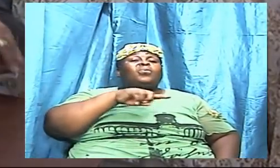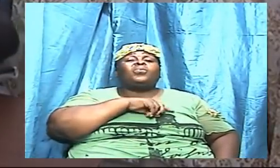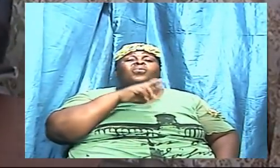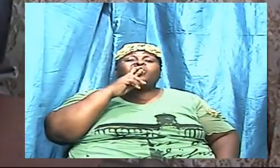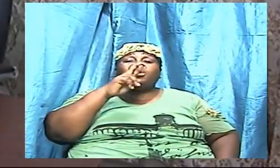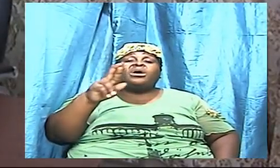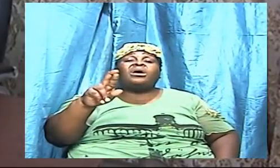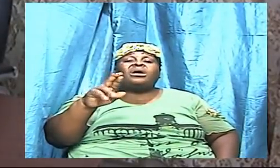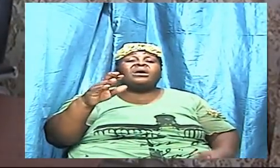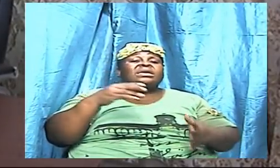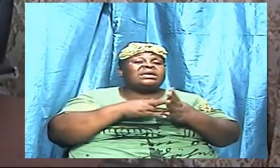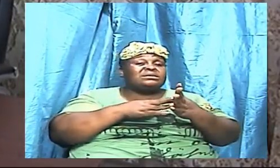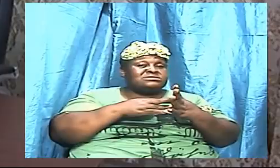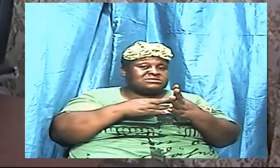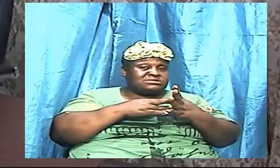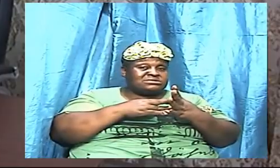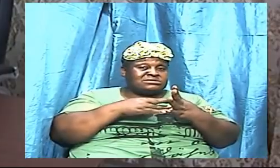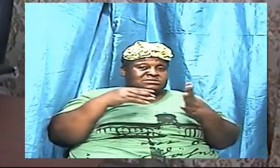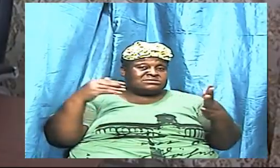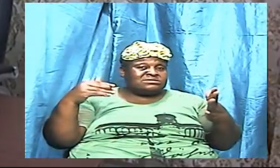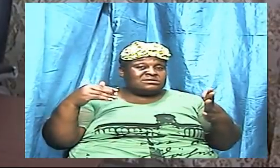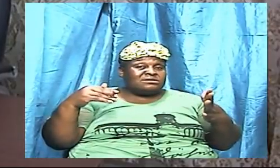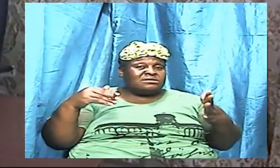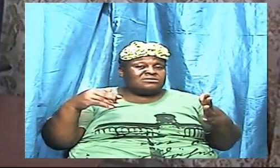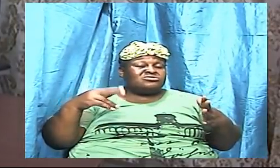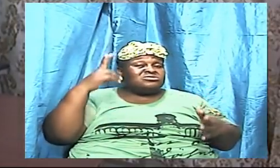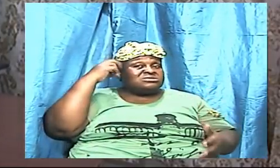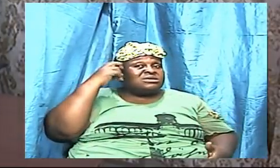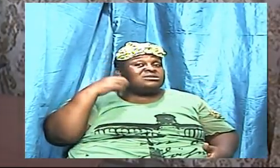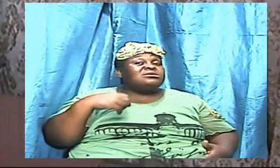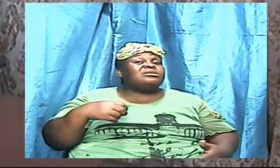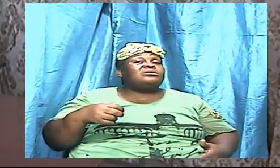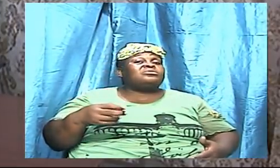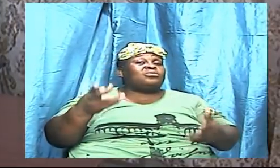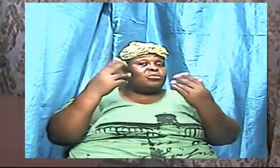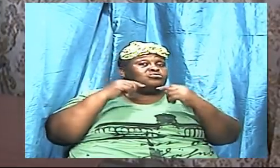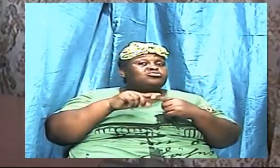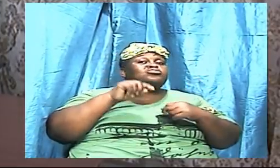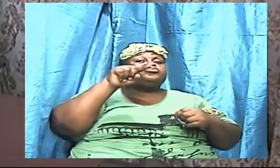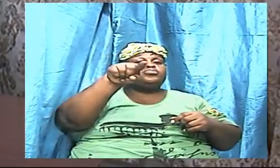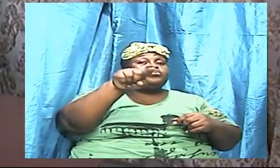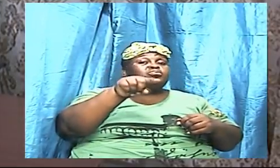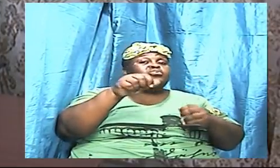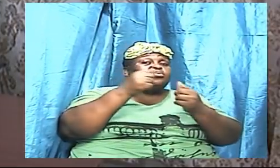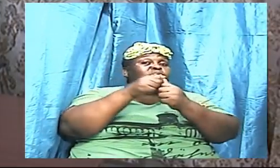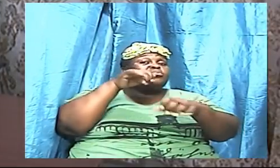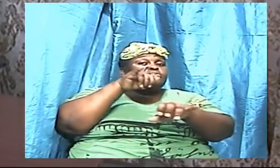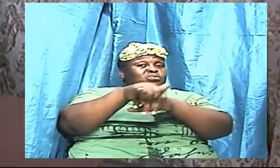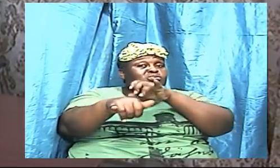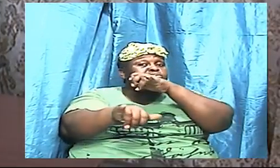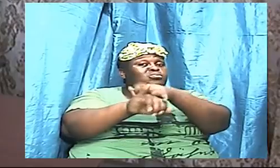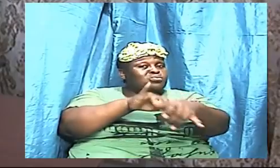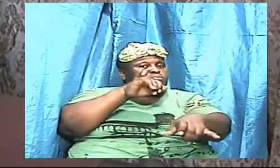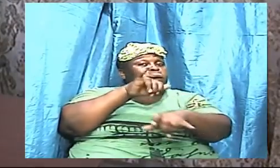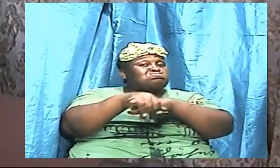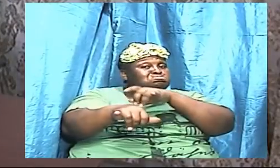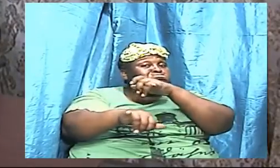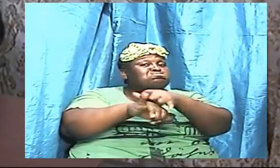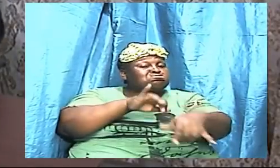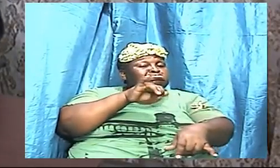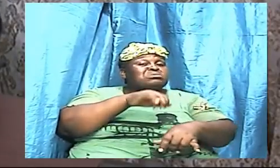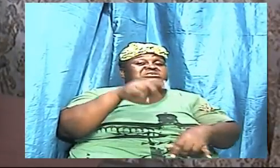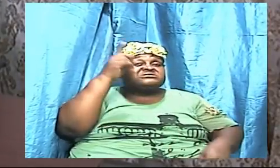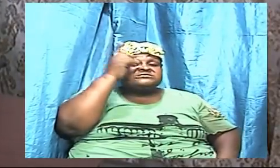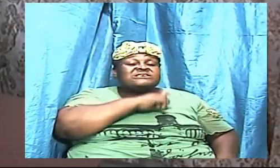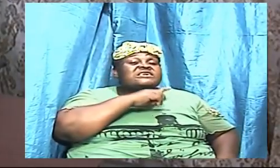he is going to come to you with trickery and guile we